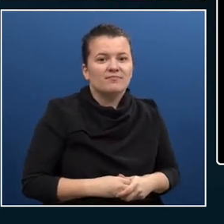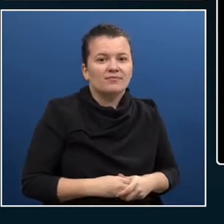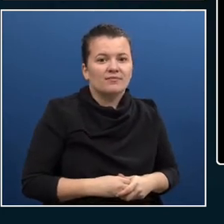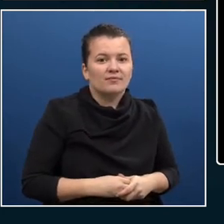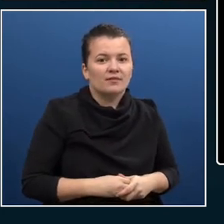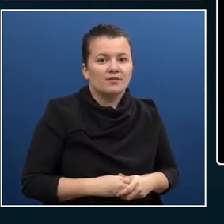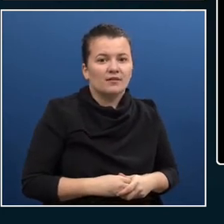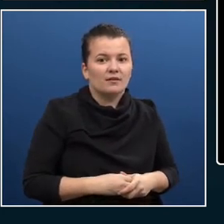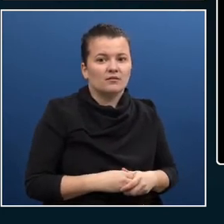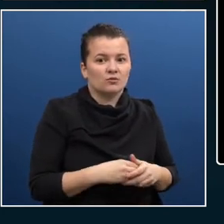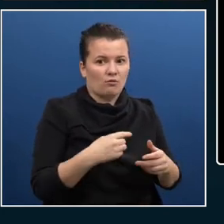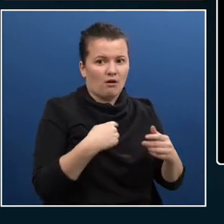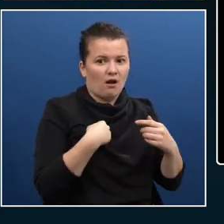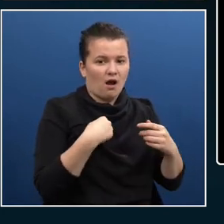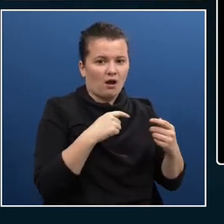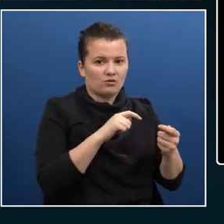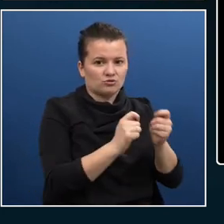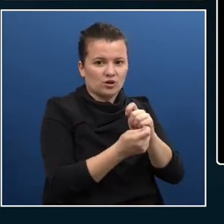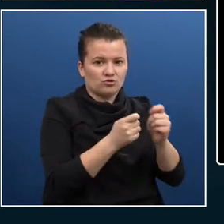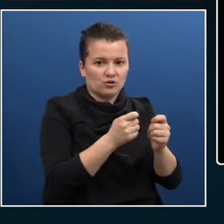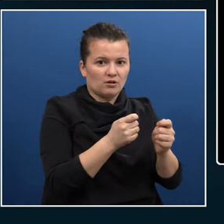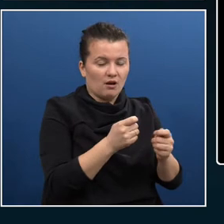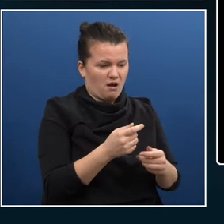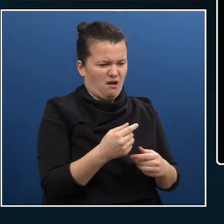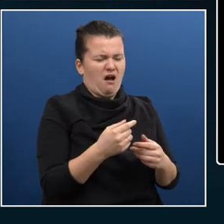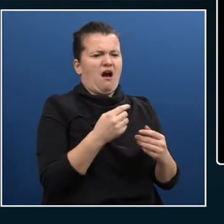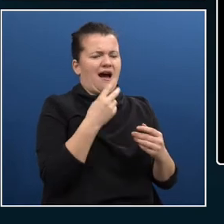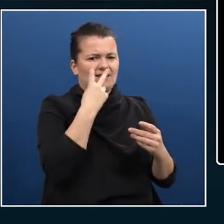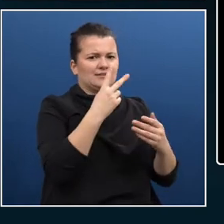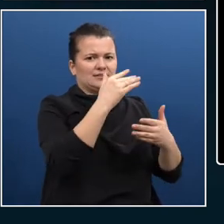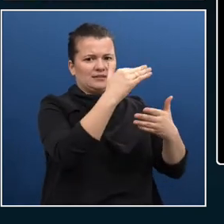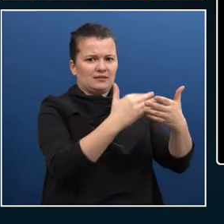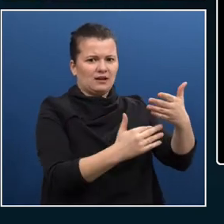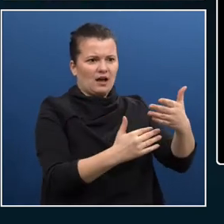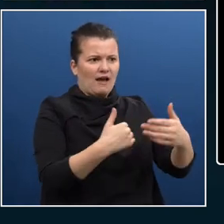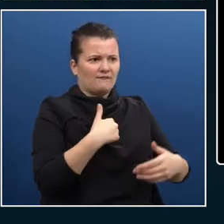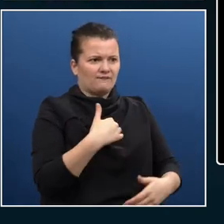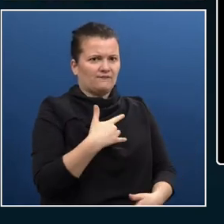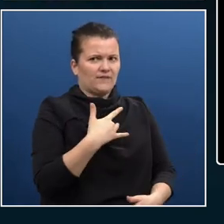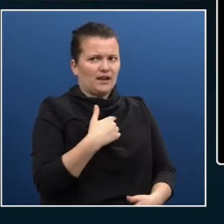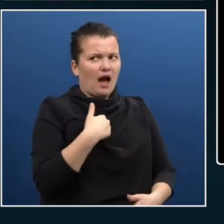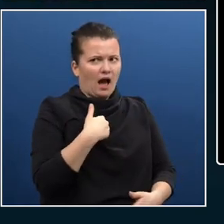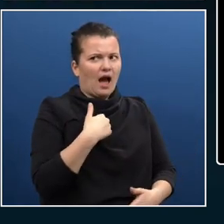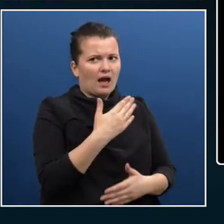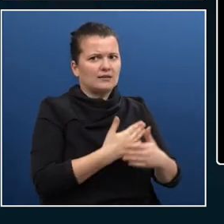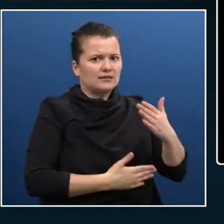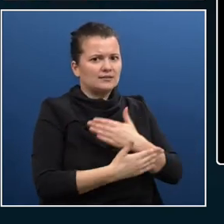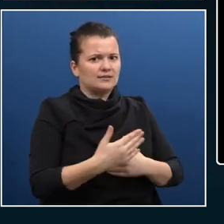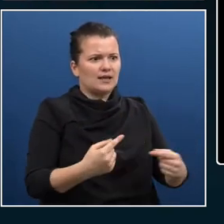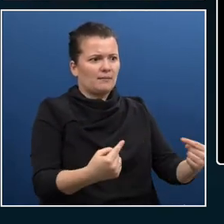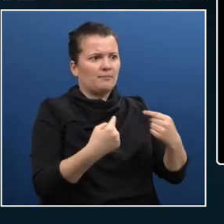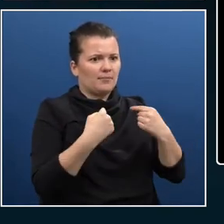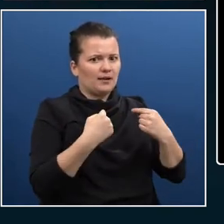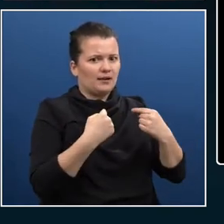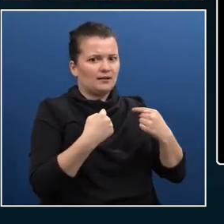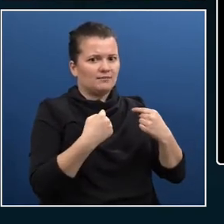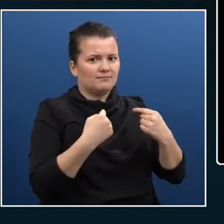names. And I was thinking, I really feel disabled right now. And I was thinking, you know, like into a smoky room